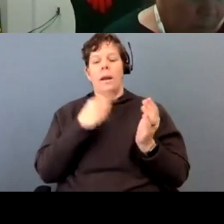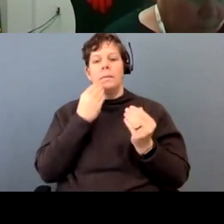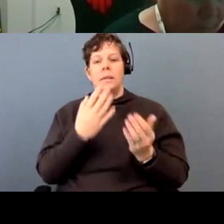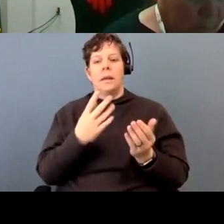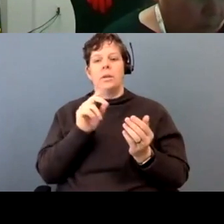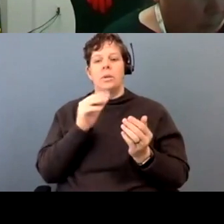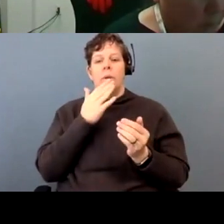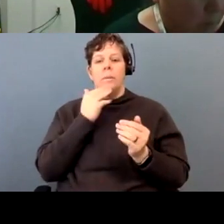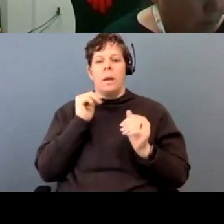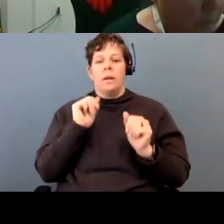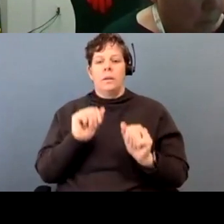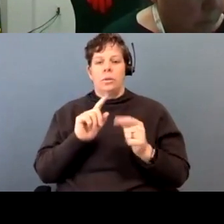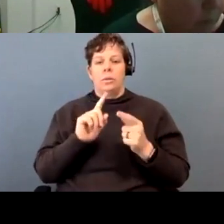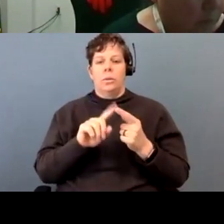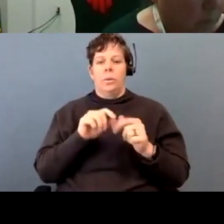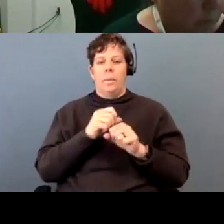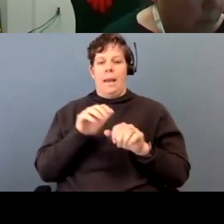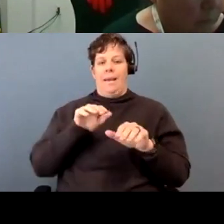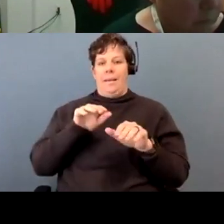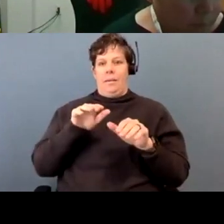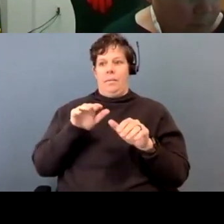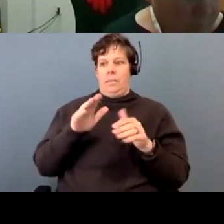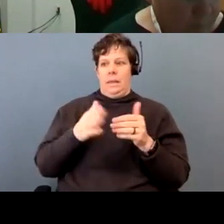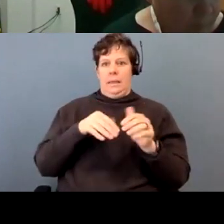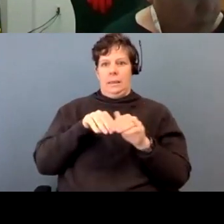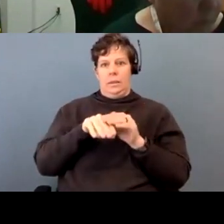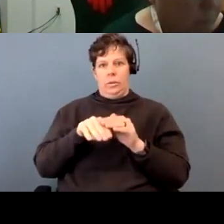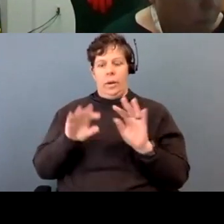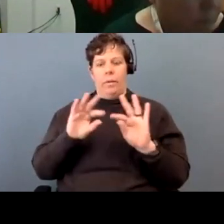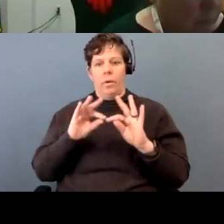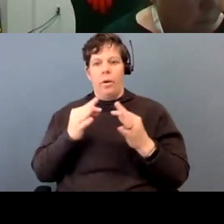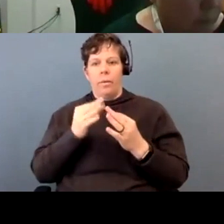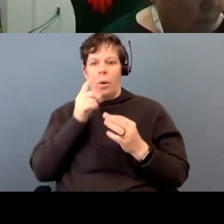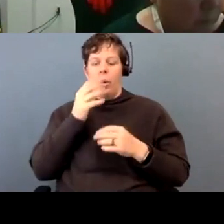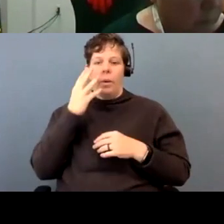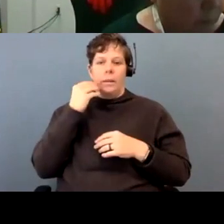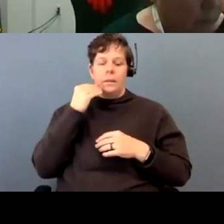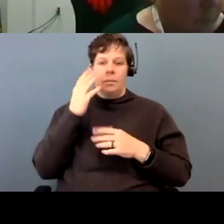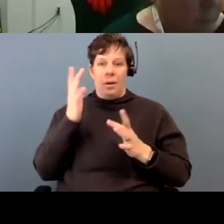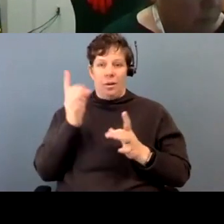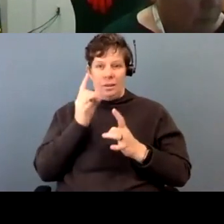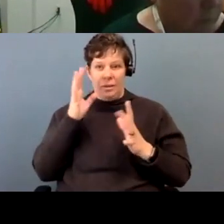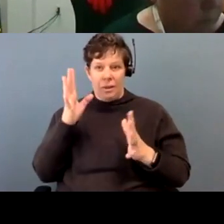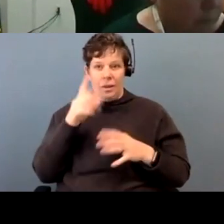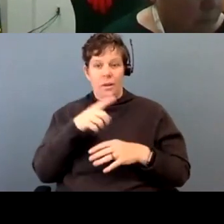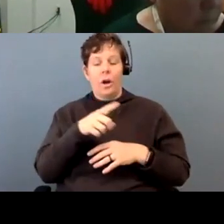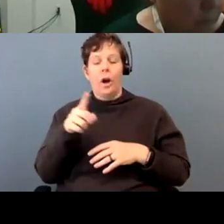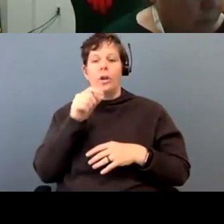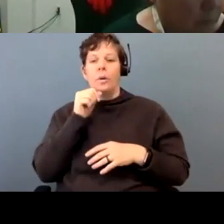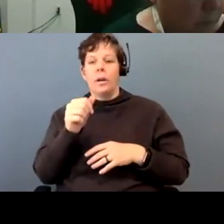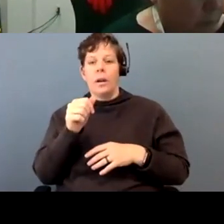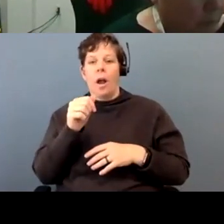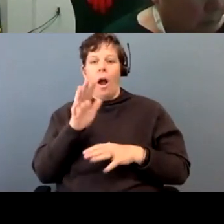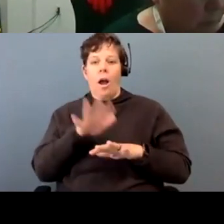best to make that accessible for families impacted by violence. So if you are a non-Native service provider, I'm